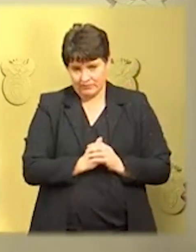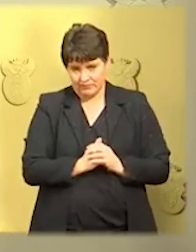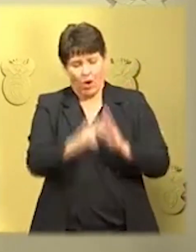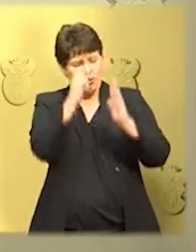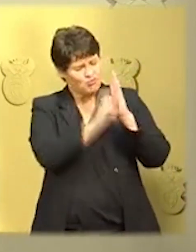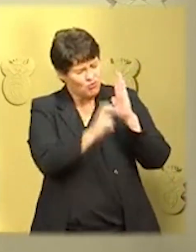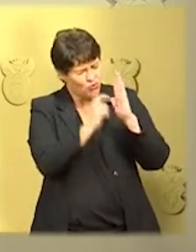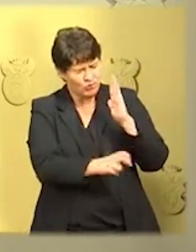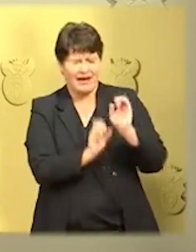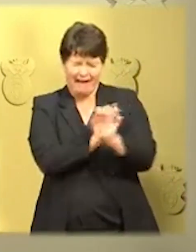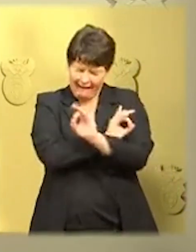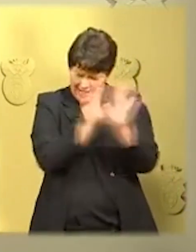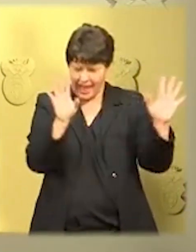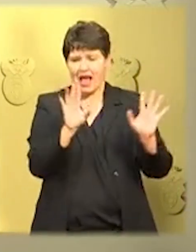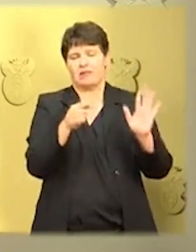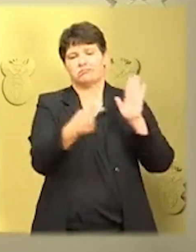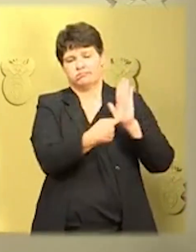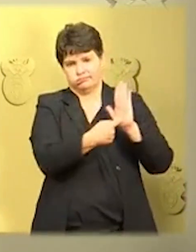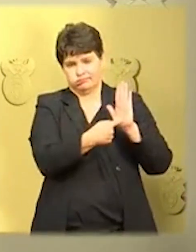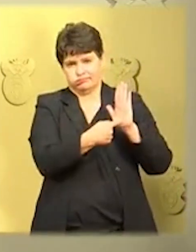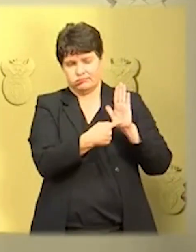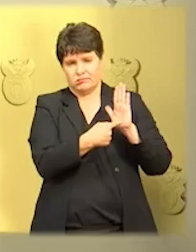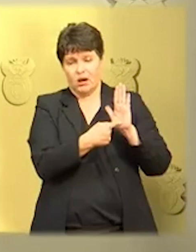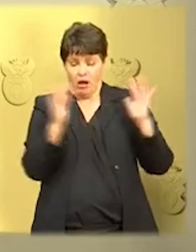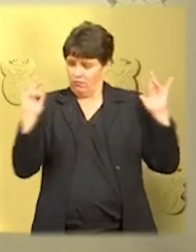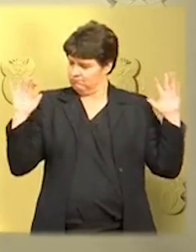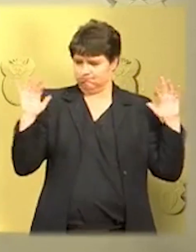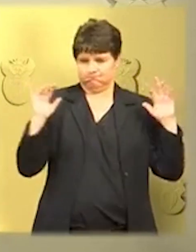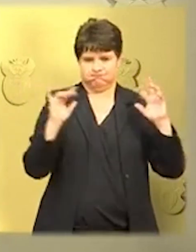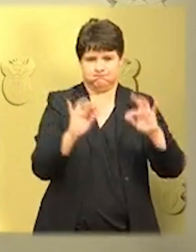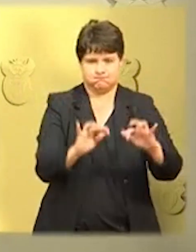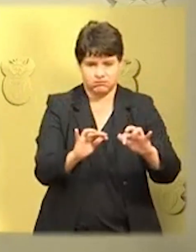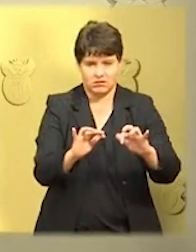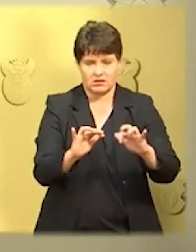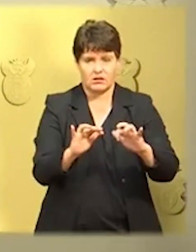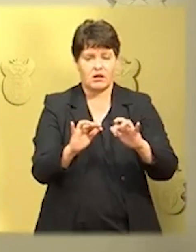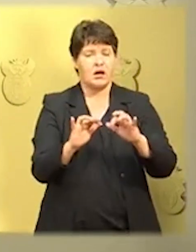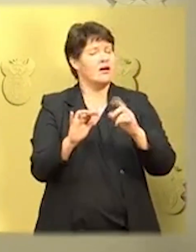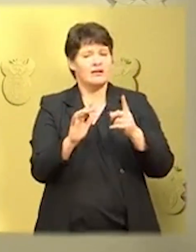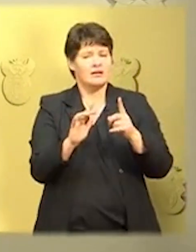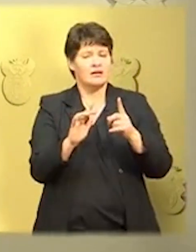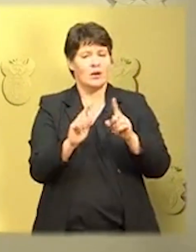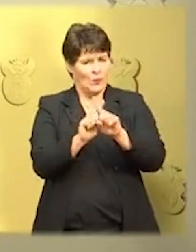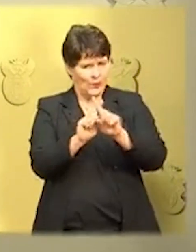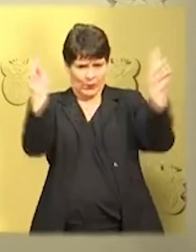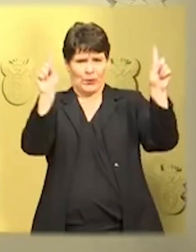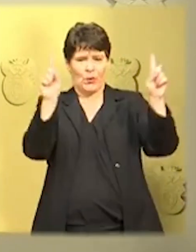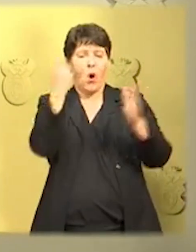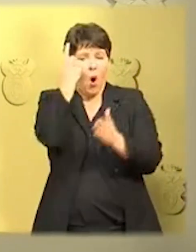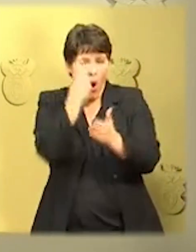gatherings apart from funerals and for work will remain prohibited.